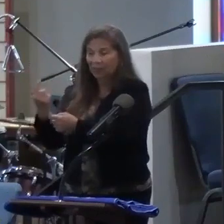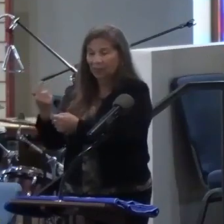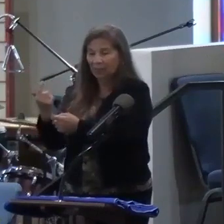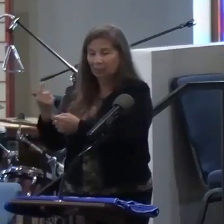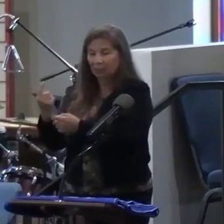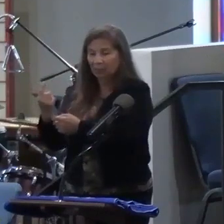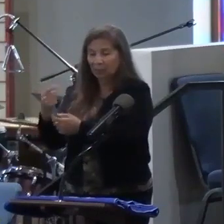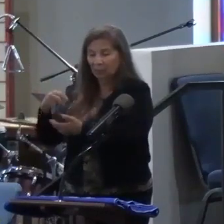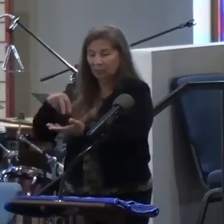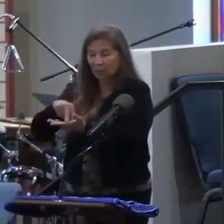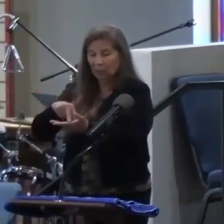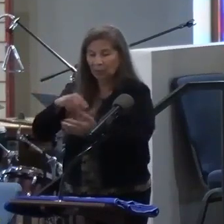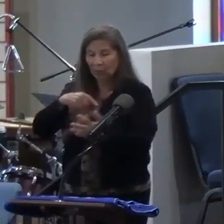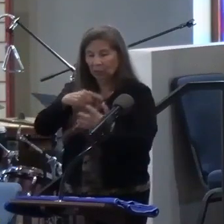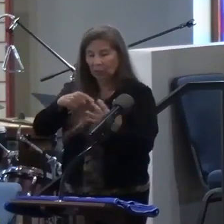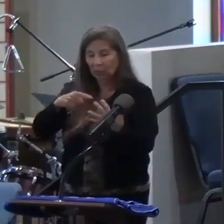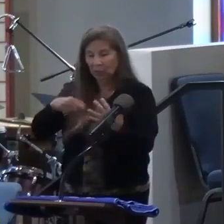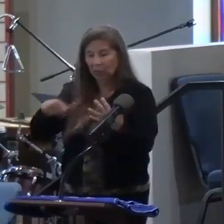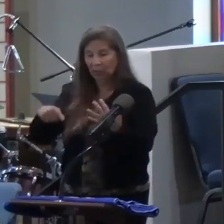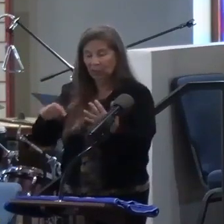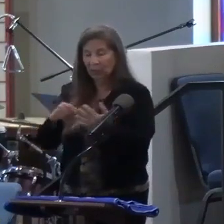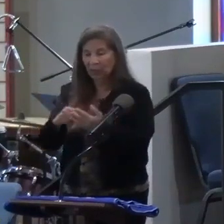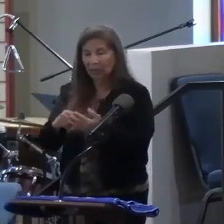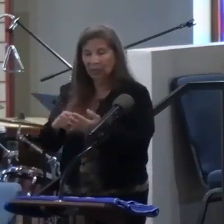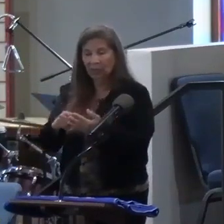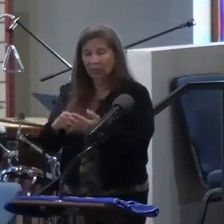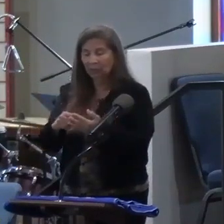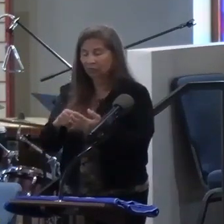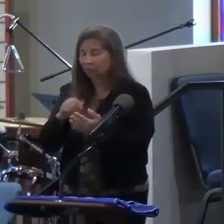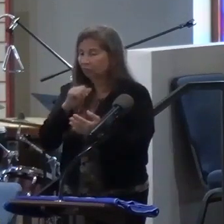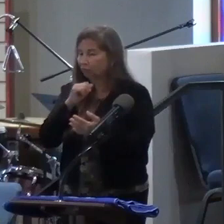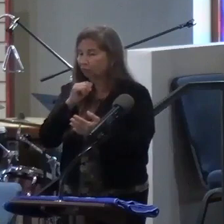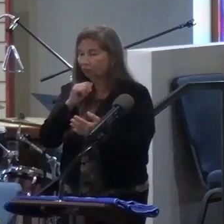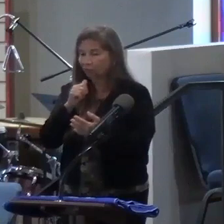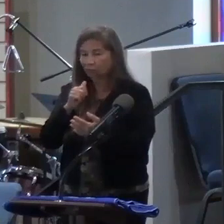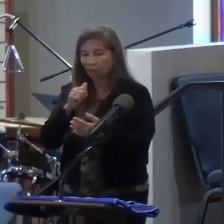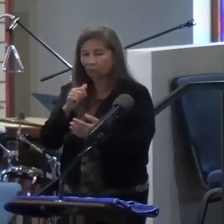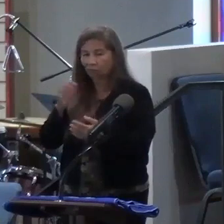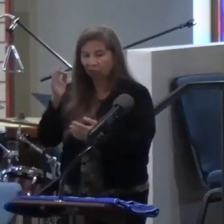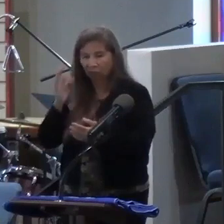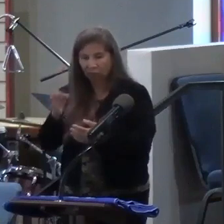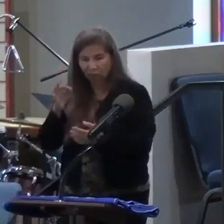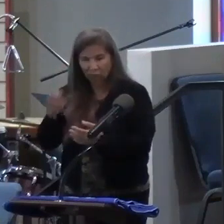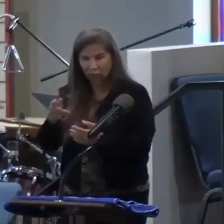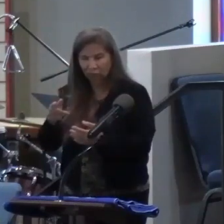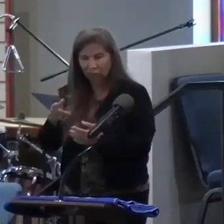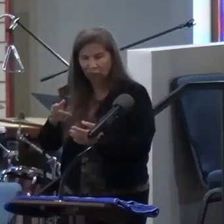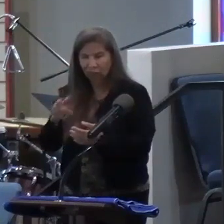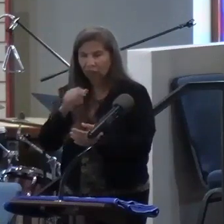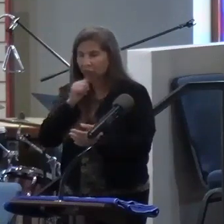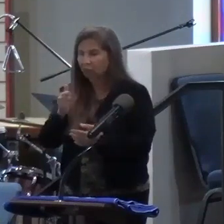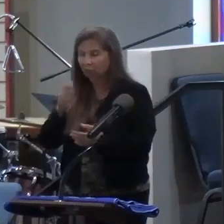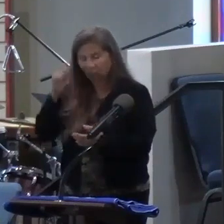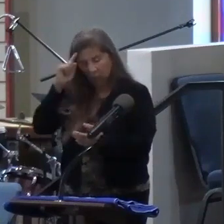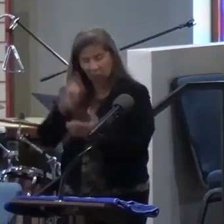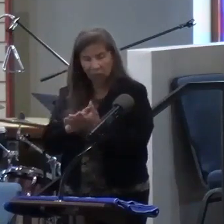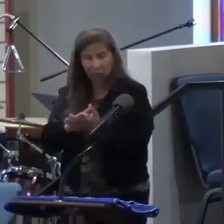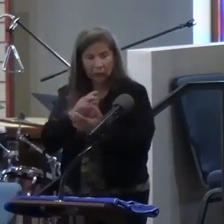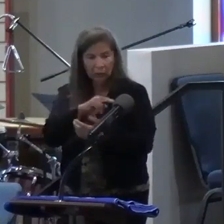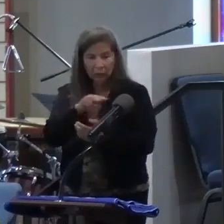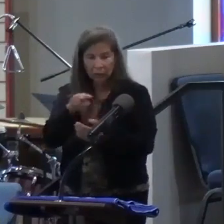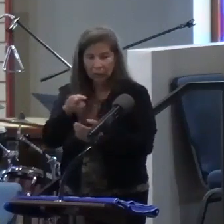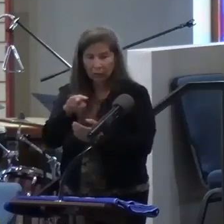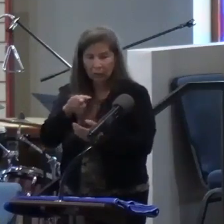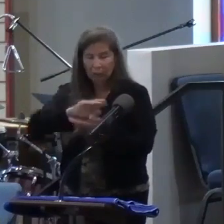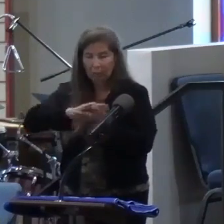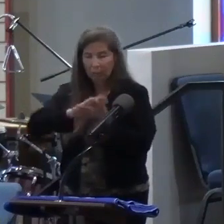And he didn't give a sermon. He didn't come at them because of their unbelief. He looked right at the group, and